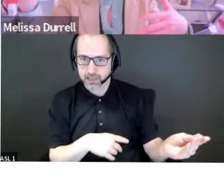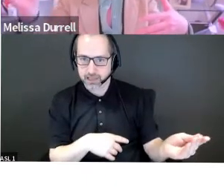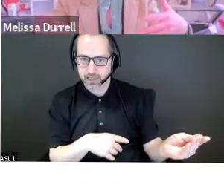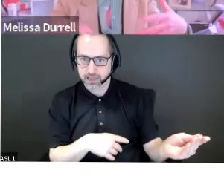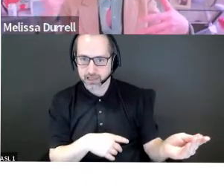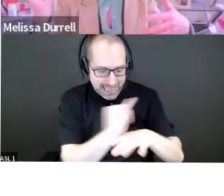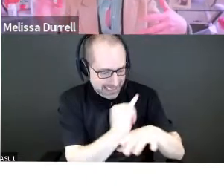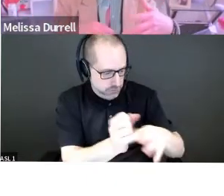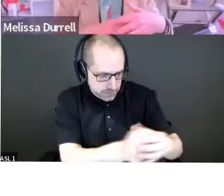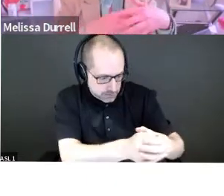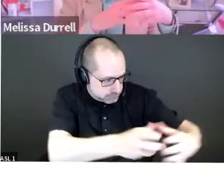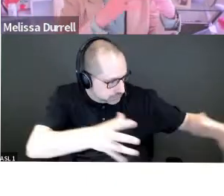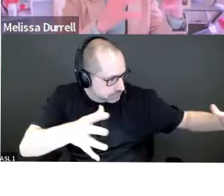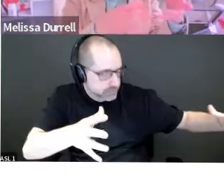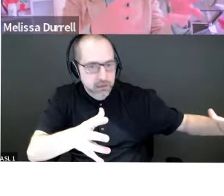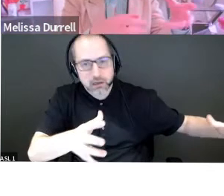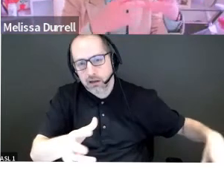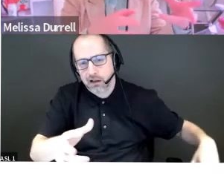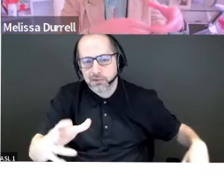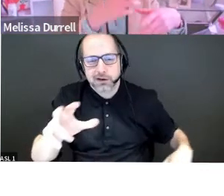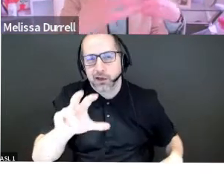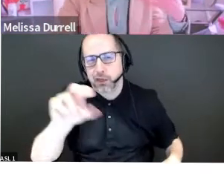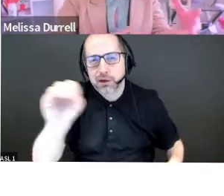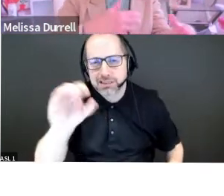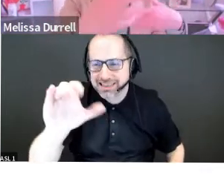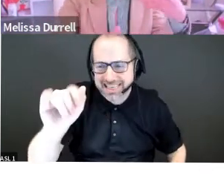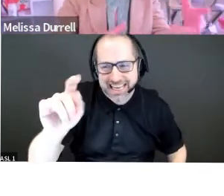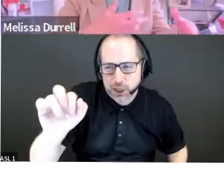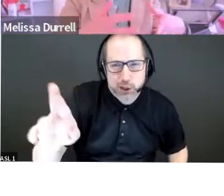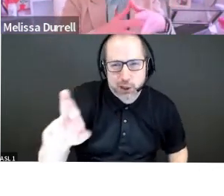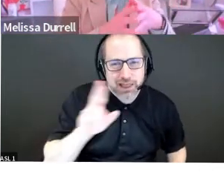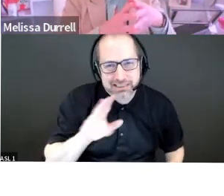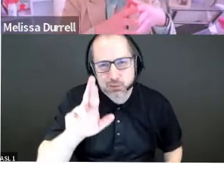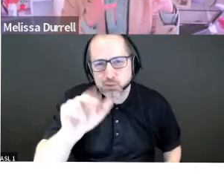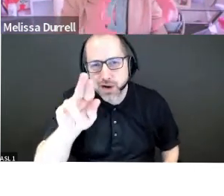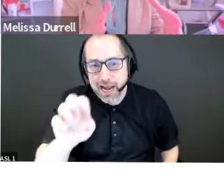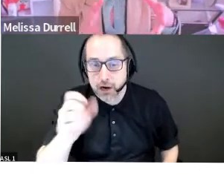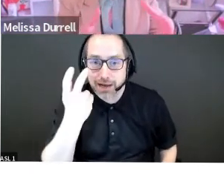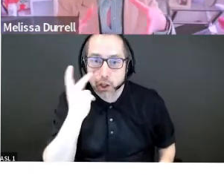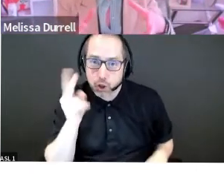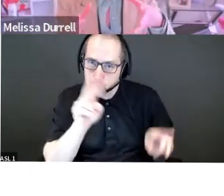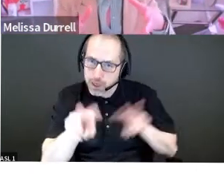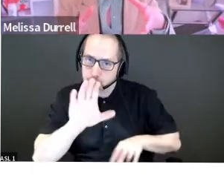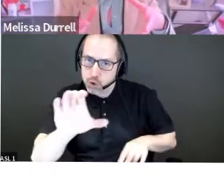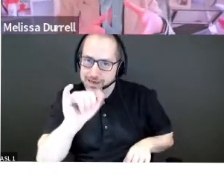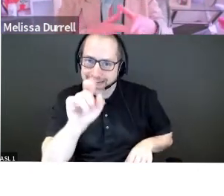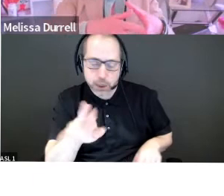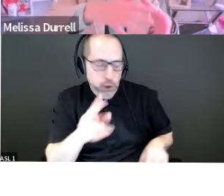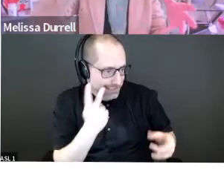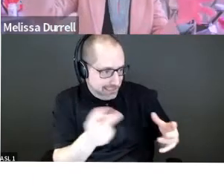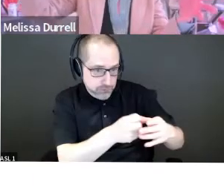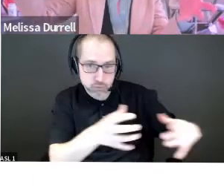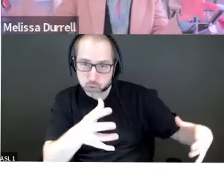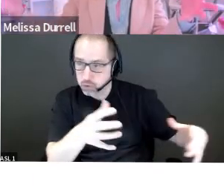said, like, very rare to get a 30% CAGR, but look at what your CAGR is and how it's growing, that kind of thing. We want to provide proof of the, uh,